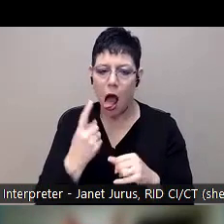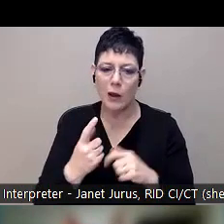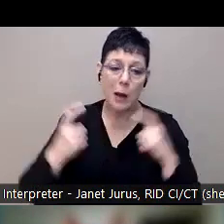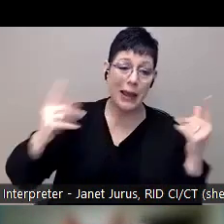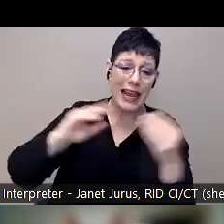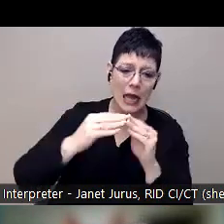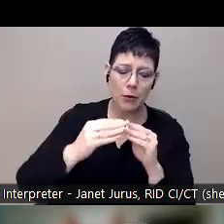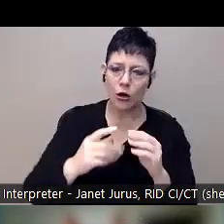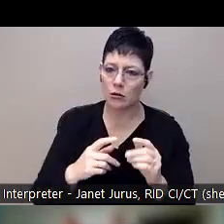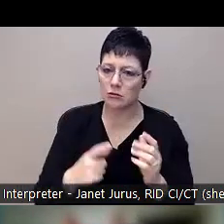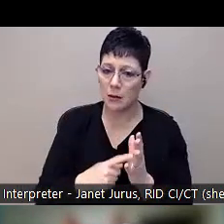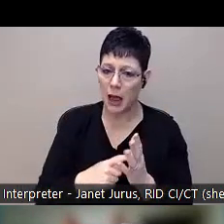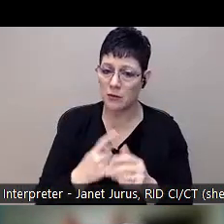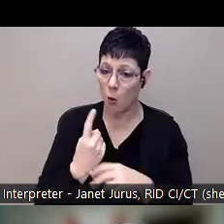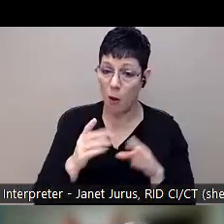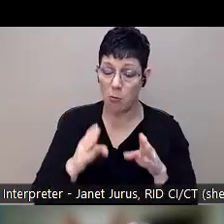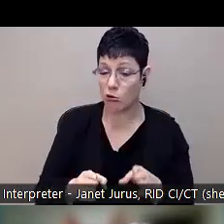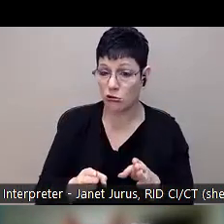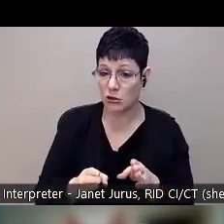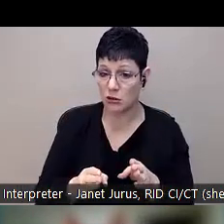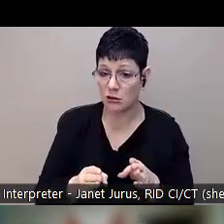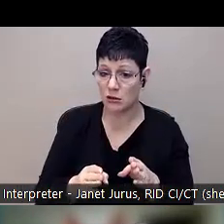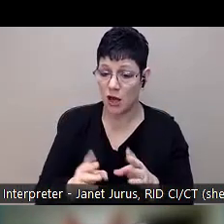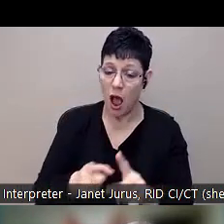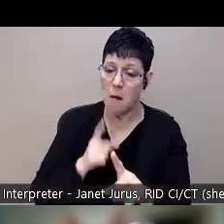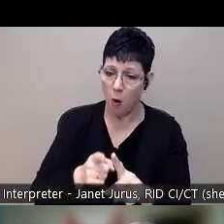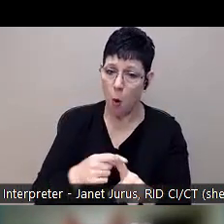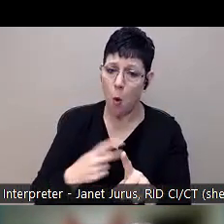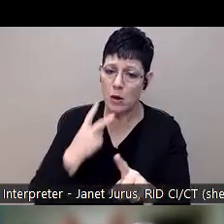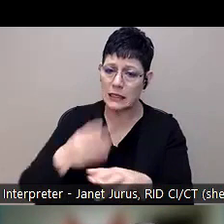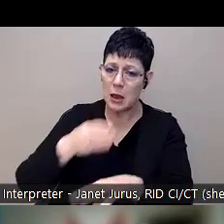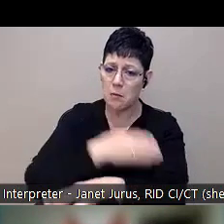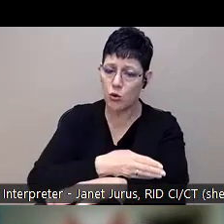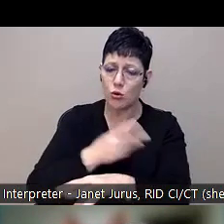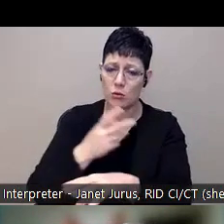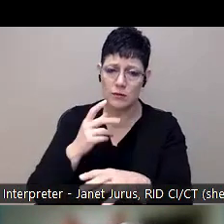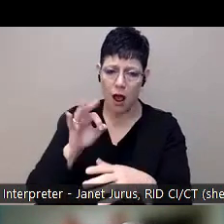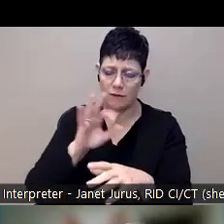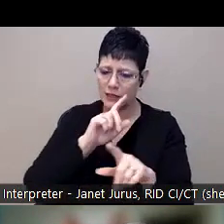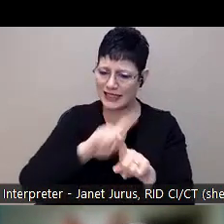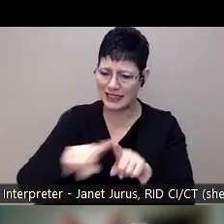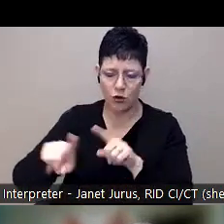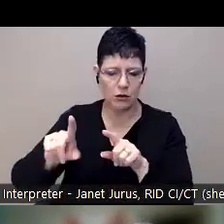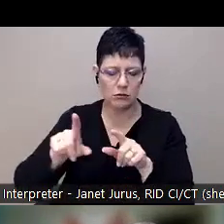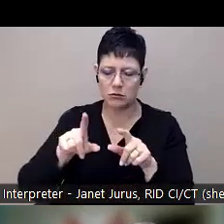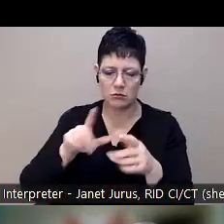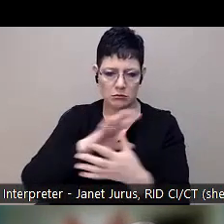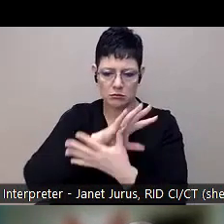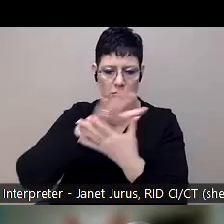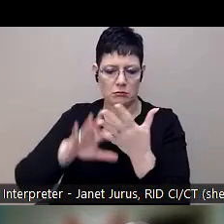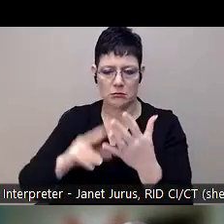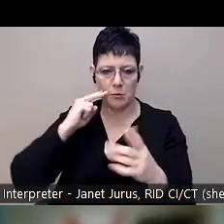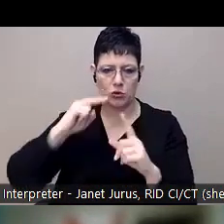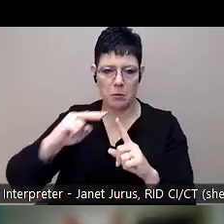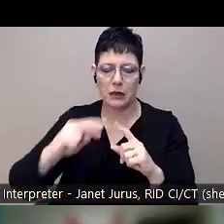but we also have these statistics that show that kids are improving in a whole host of areas. I want to talk a little